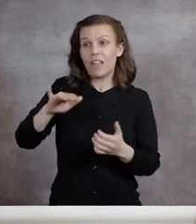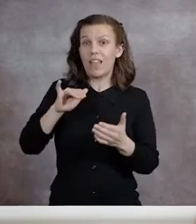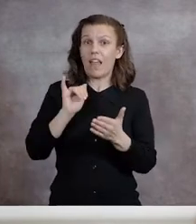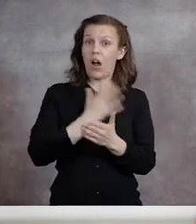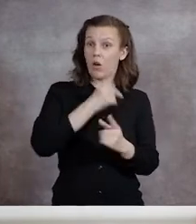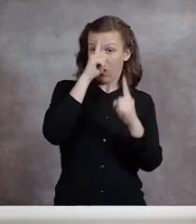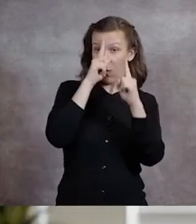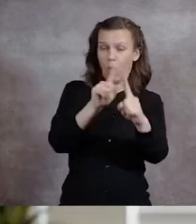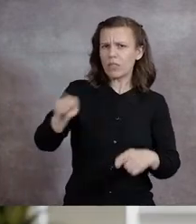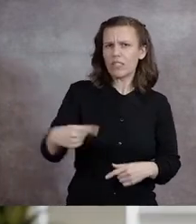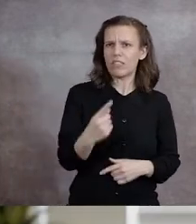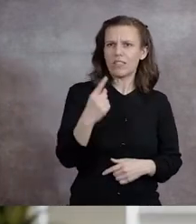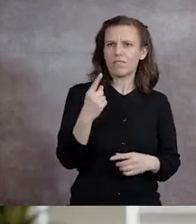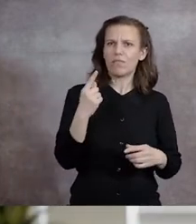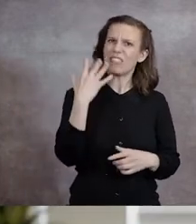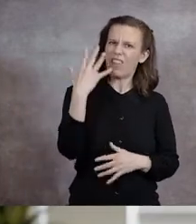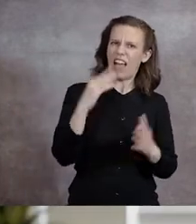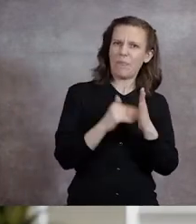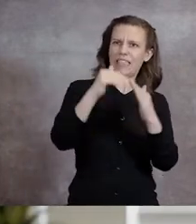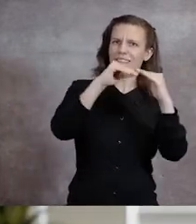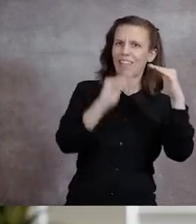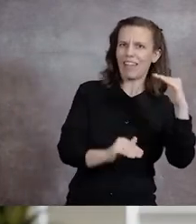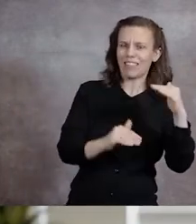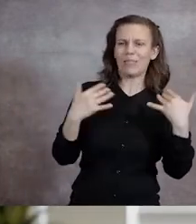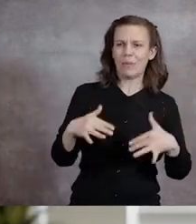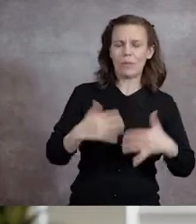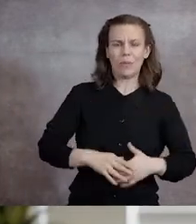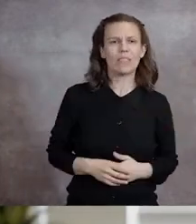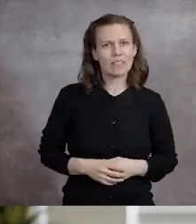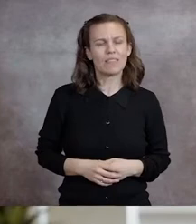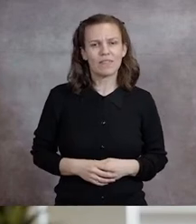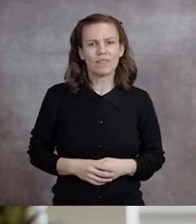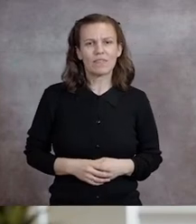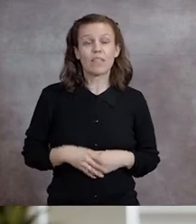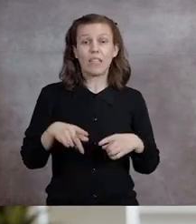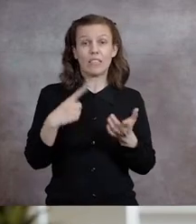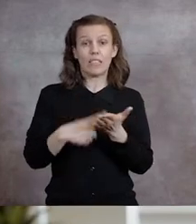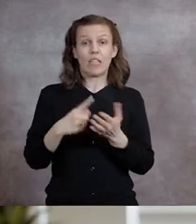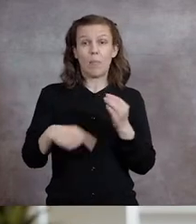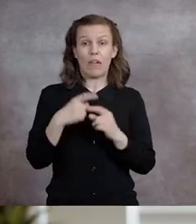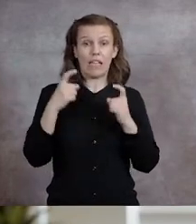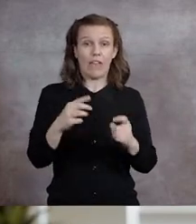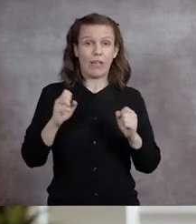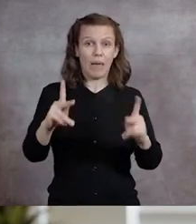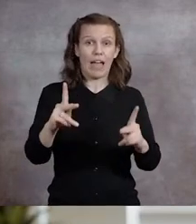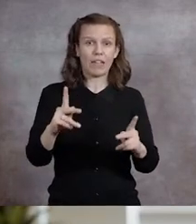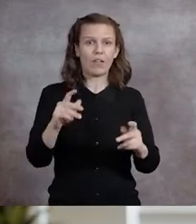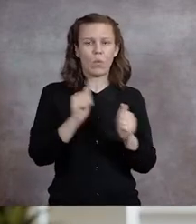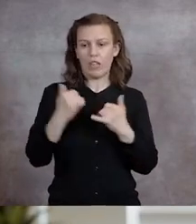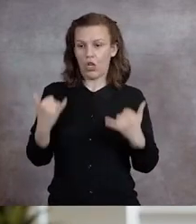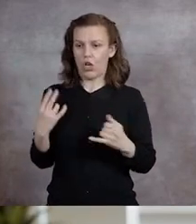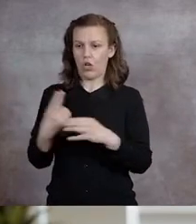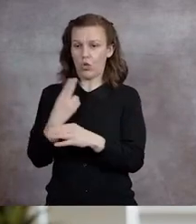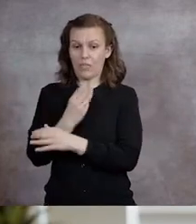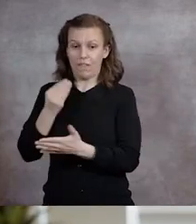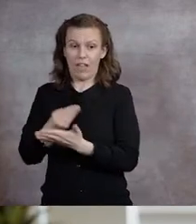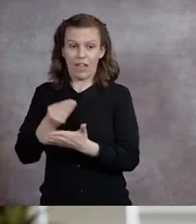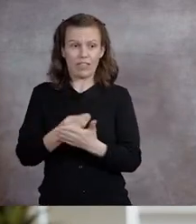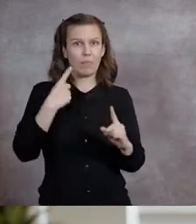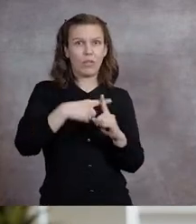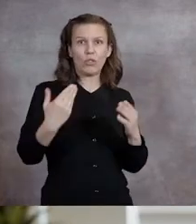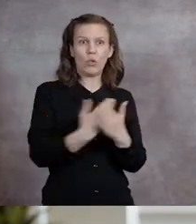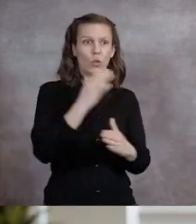5 million. And talk about giving back. When combined with current use funds, the foundation distributed